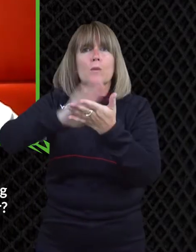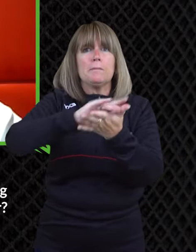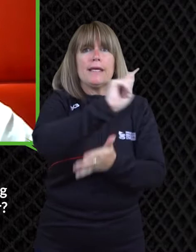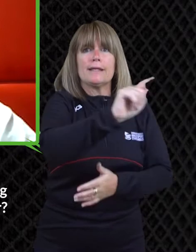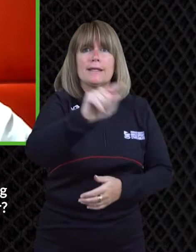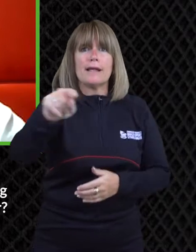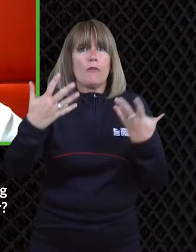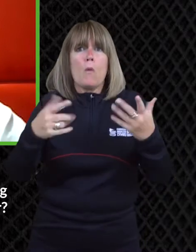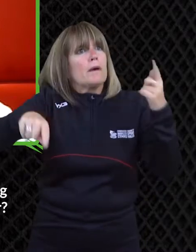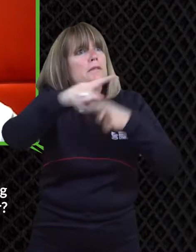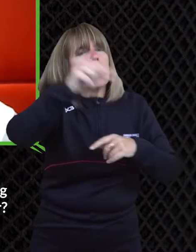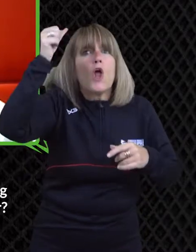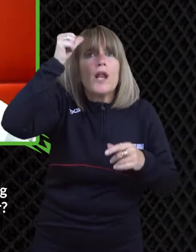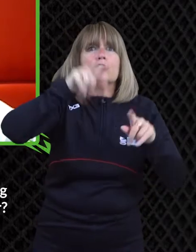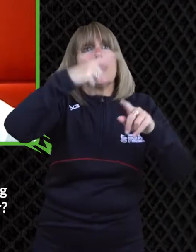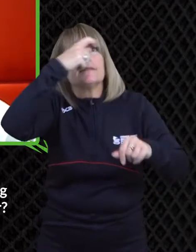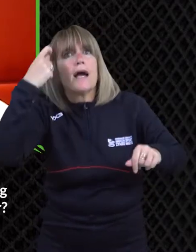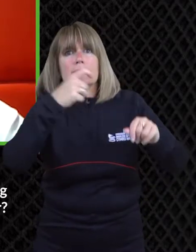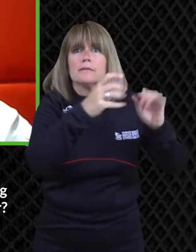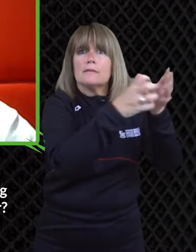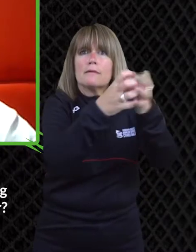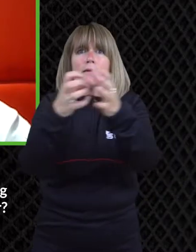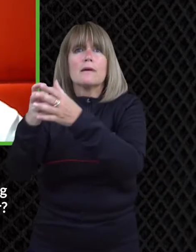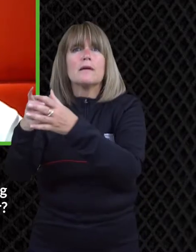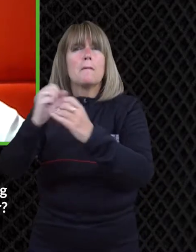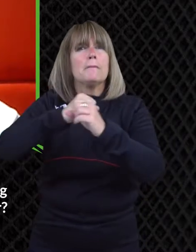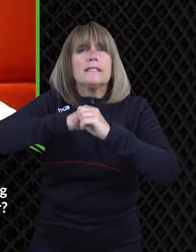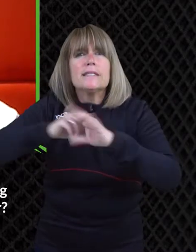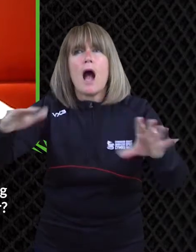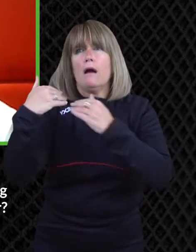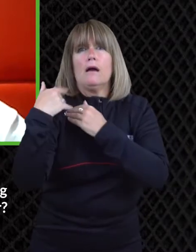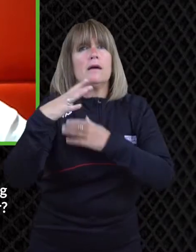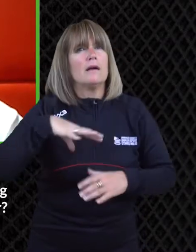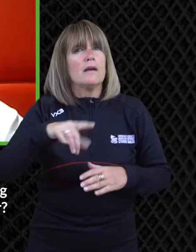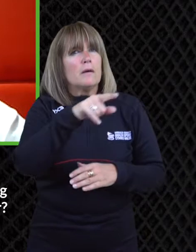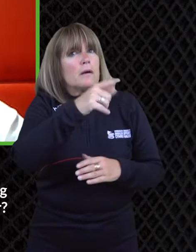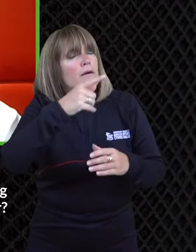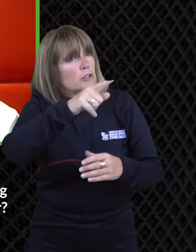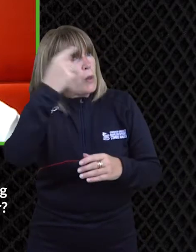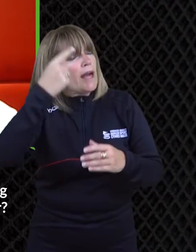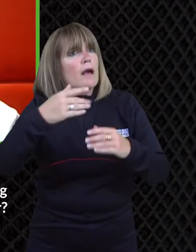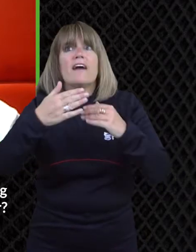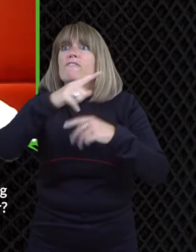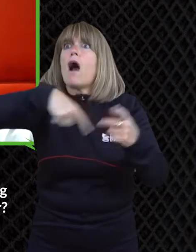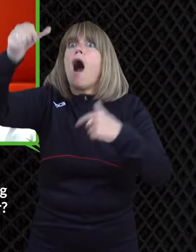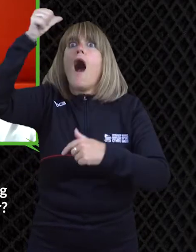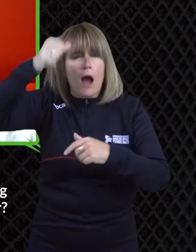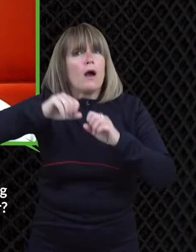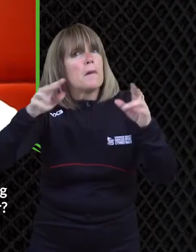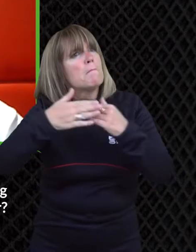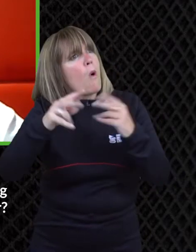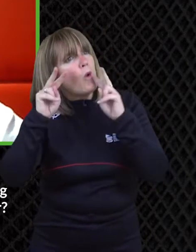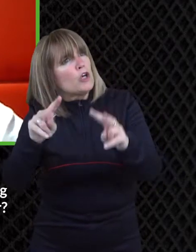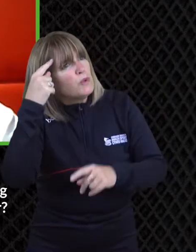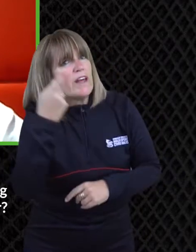think that's something that would kind of increase um viewing viewing rates or can it increase that representation in